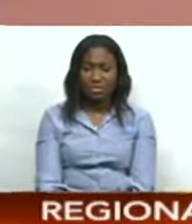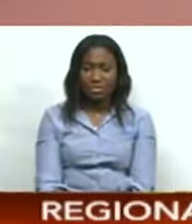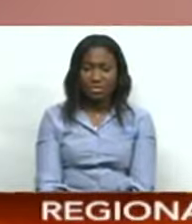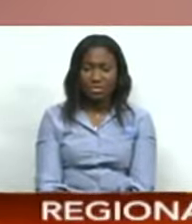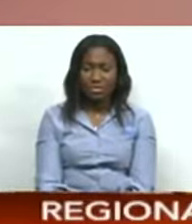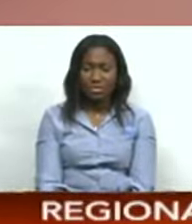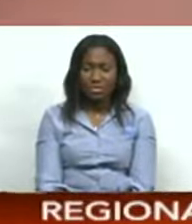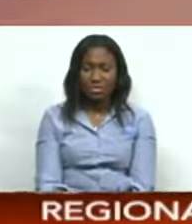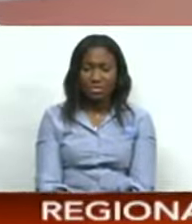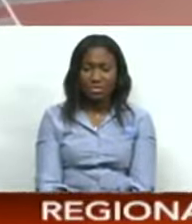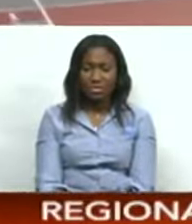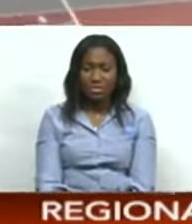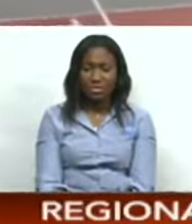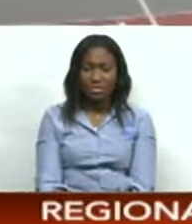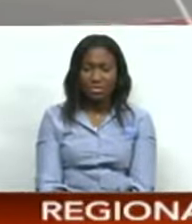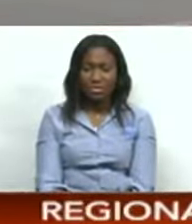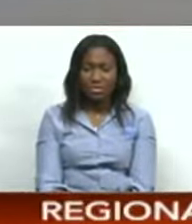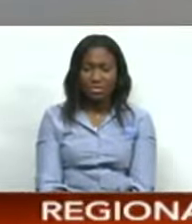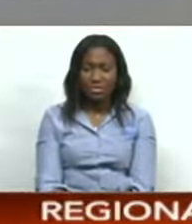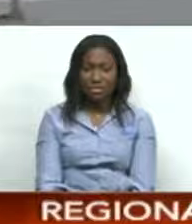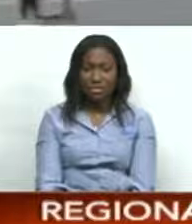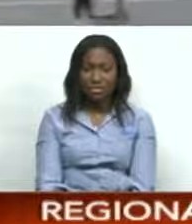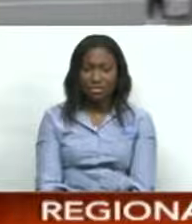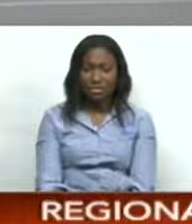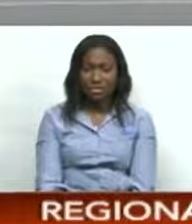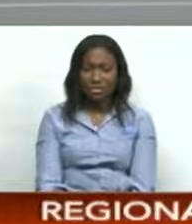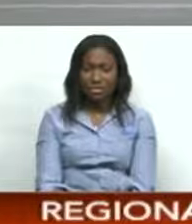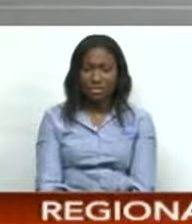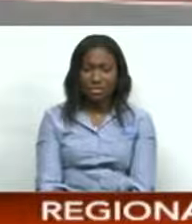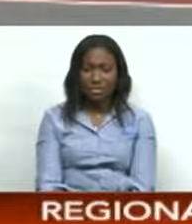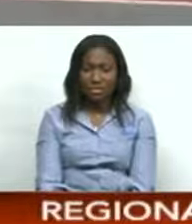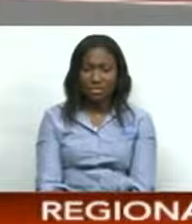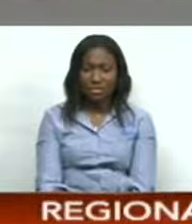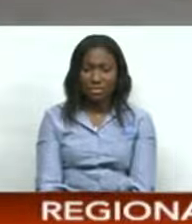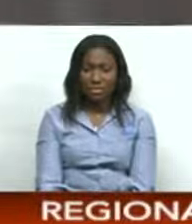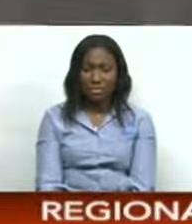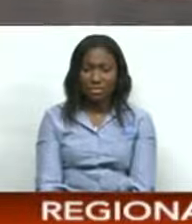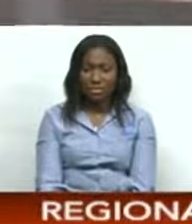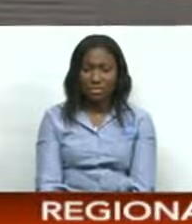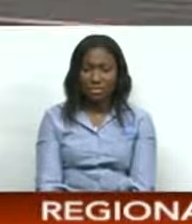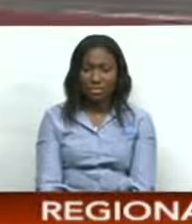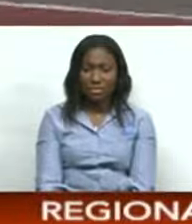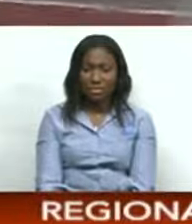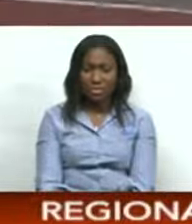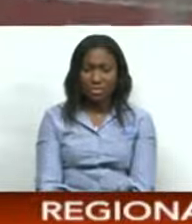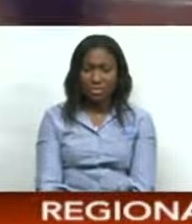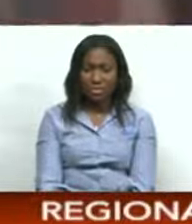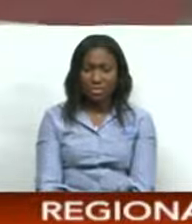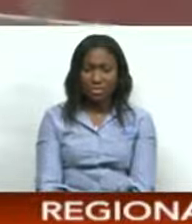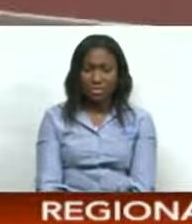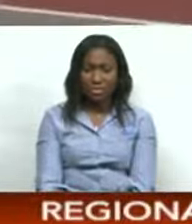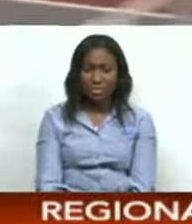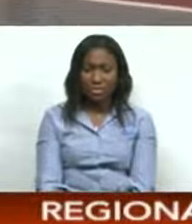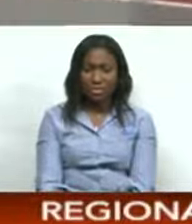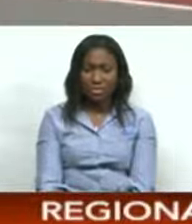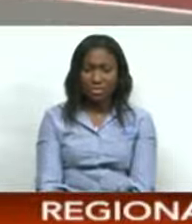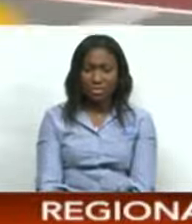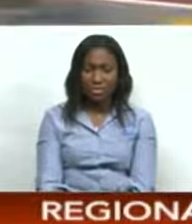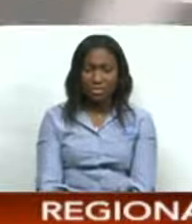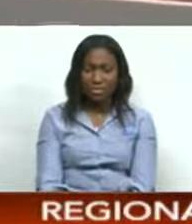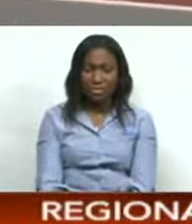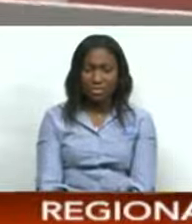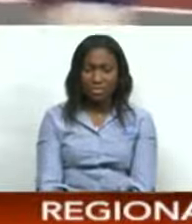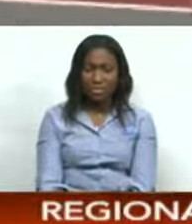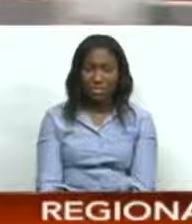Molnar at the moment. Remember, two automatic qualifiers. And that's a big move down the back straight there. Novo Chukwu of